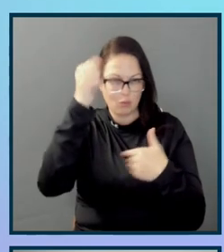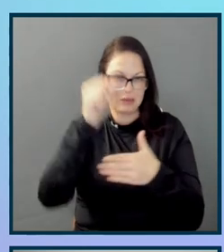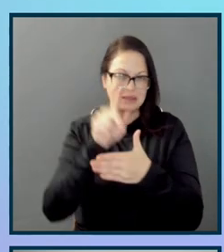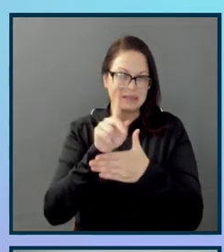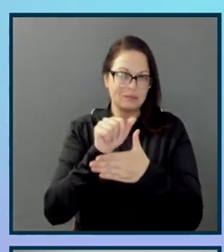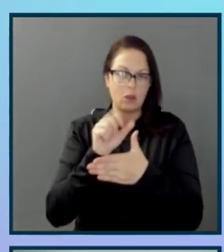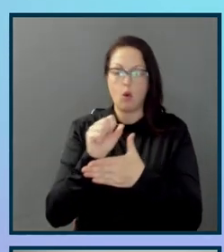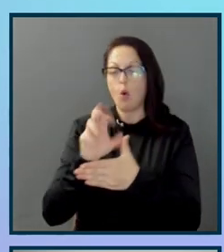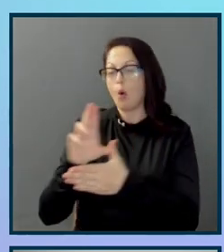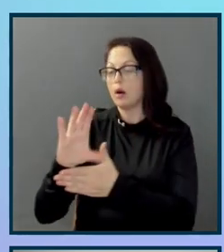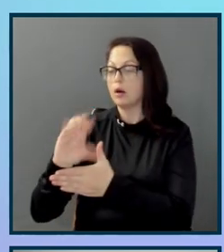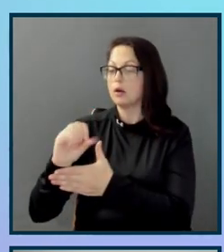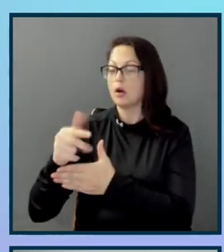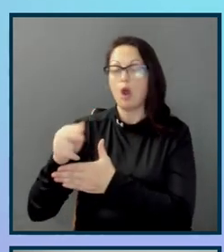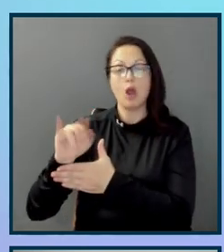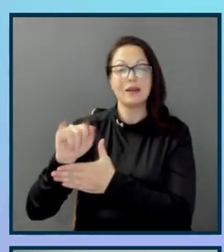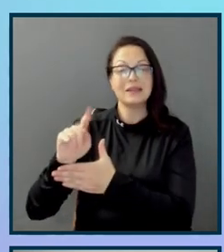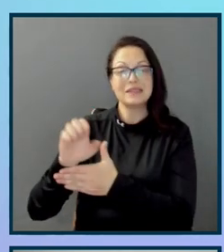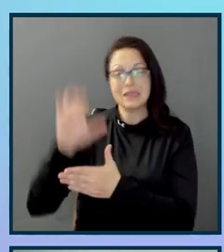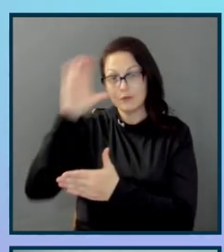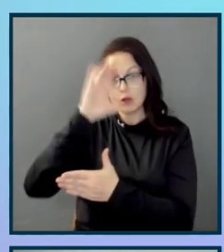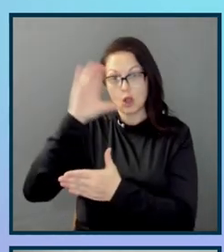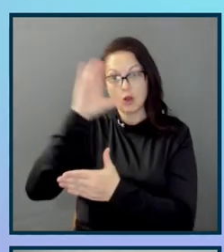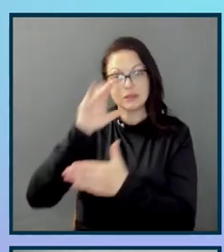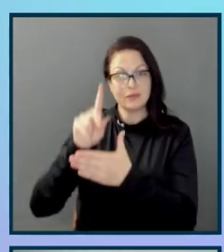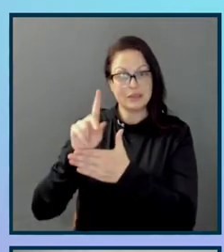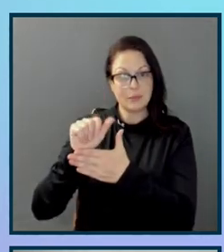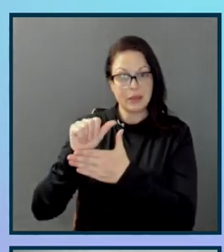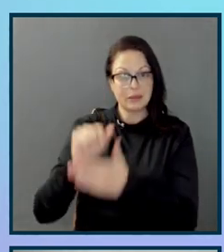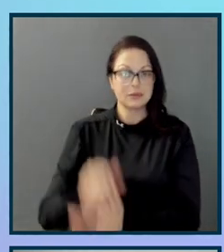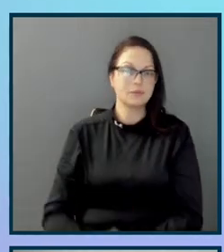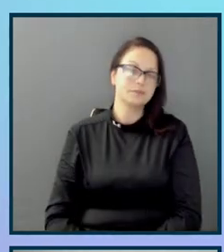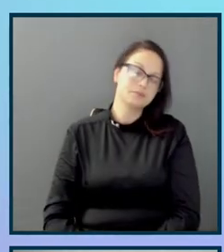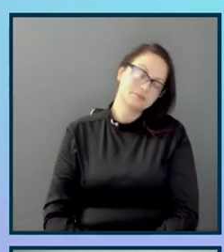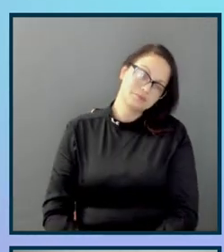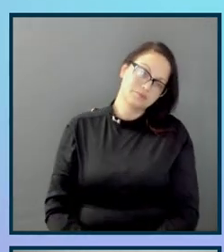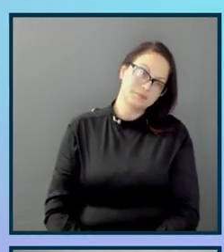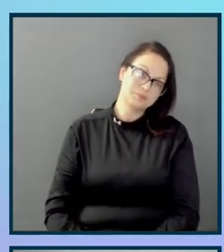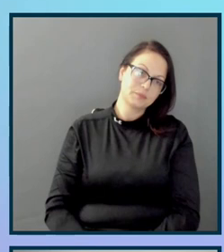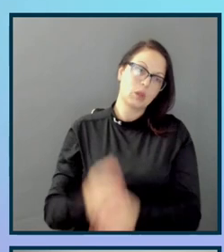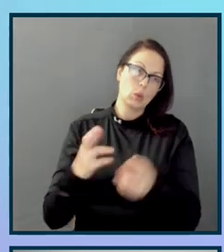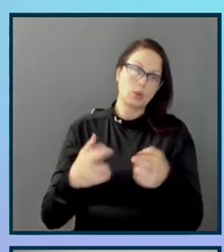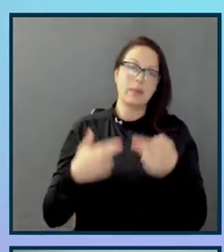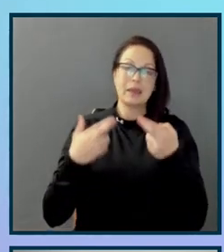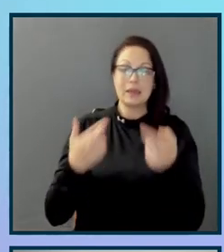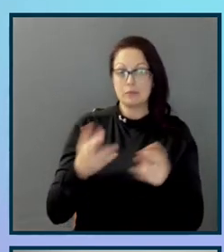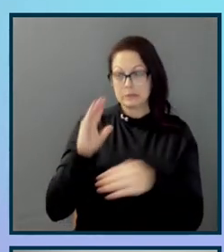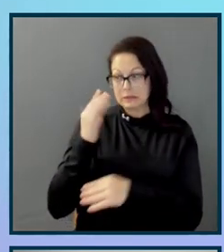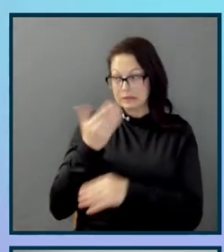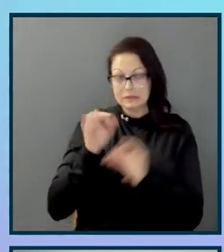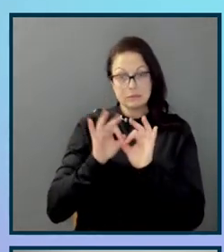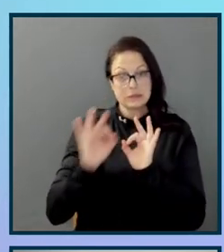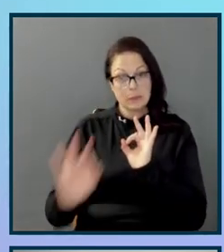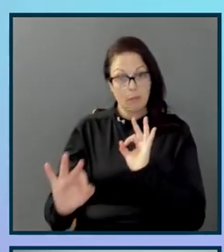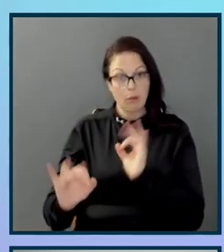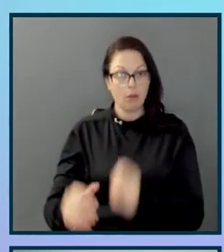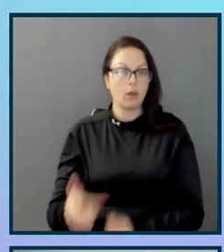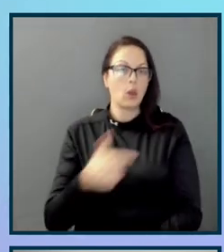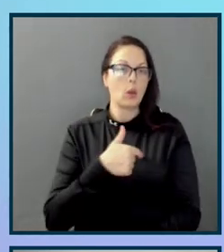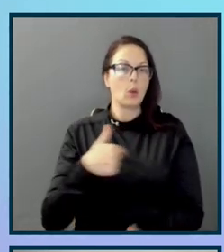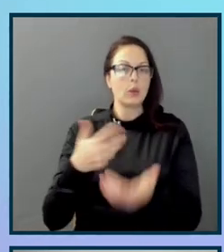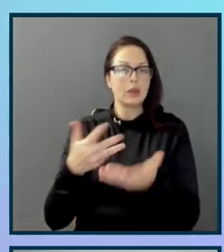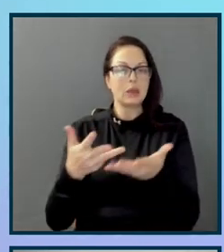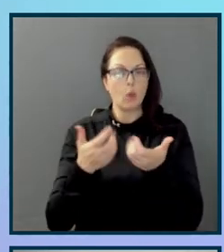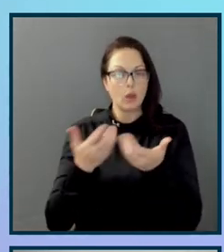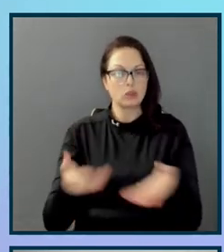cognitive disabilities. So the recommendation here seems deceptively simple. We want to close loops that